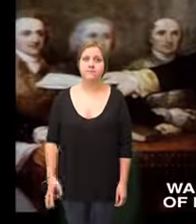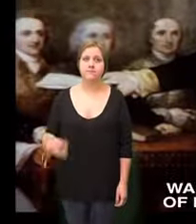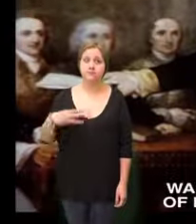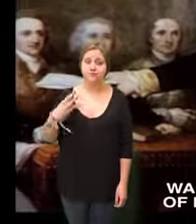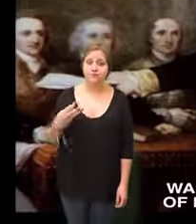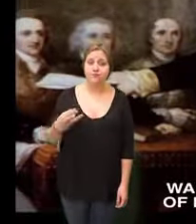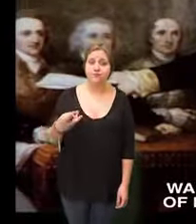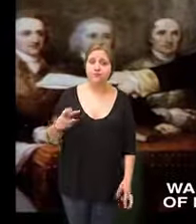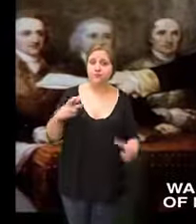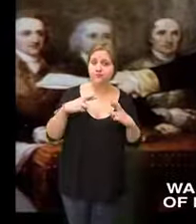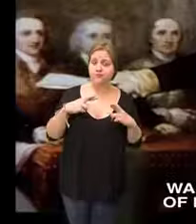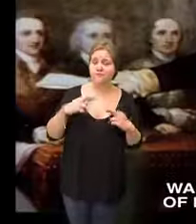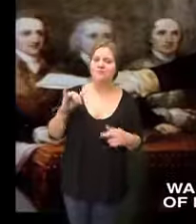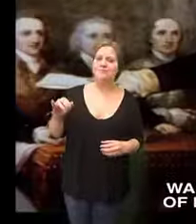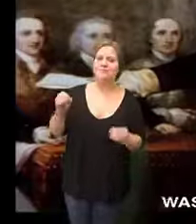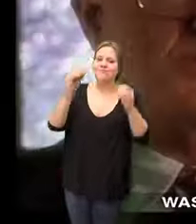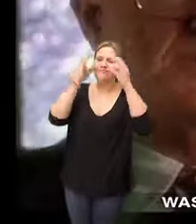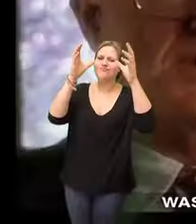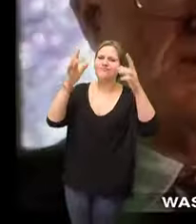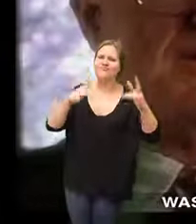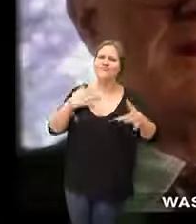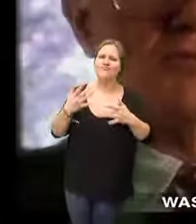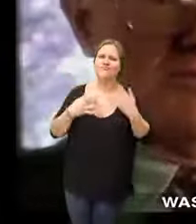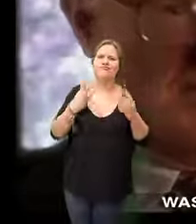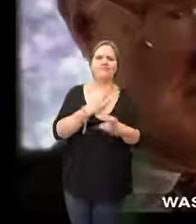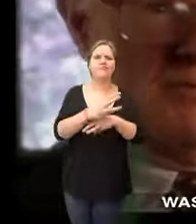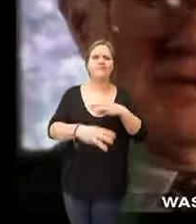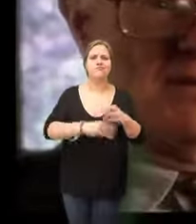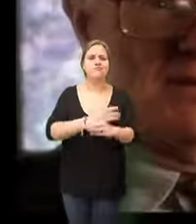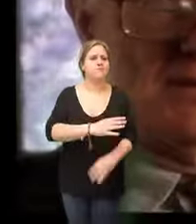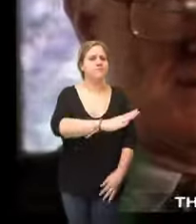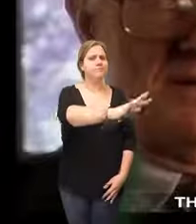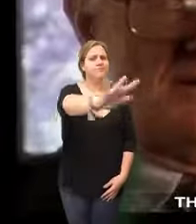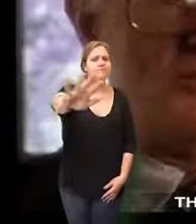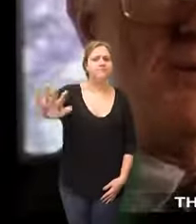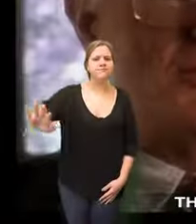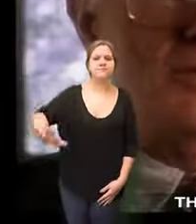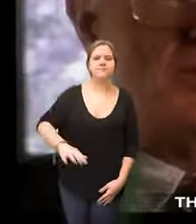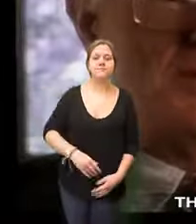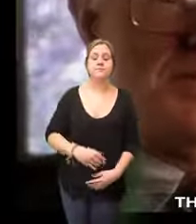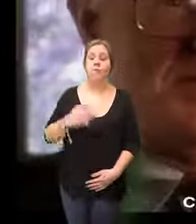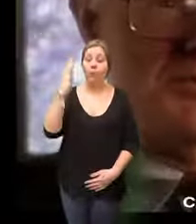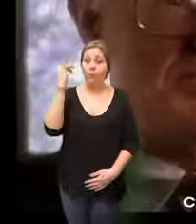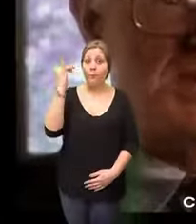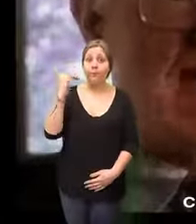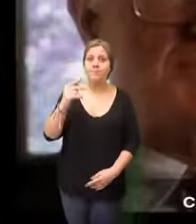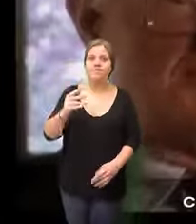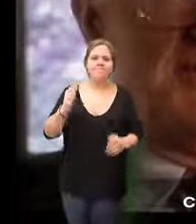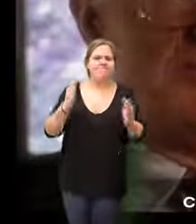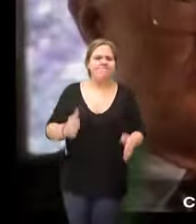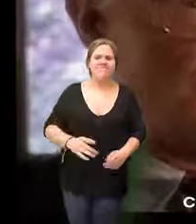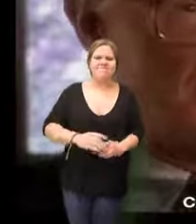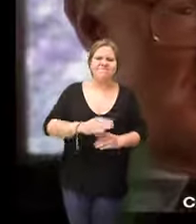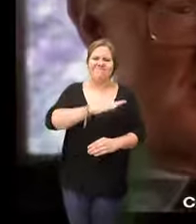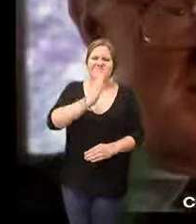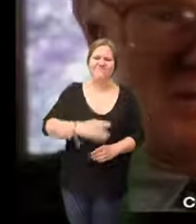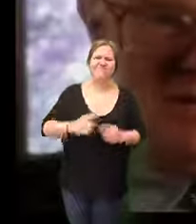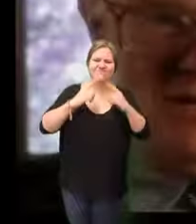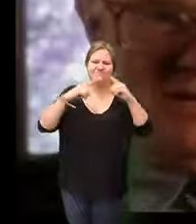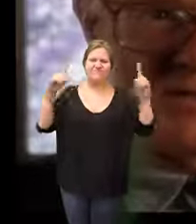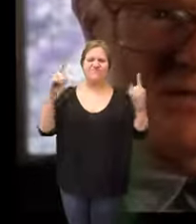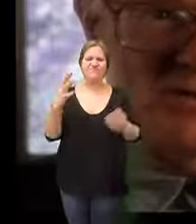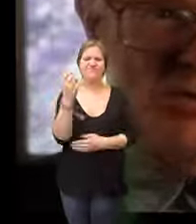Washington's surrender of his sword to Congress was an electrifying event throughout the world I mean it just captivated the world